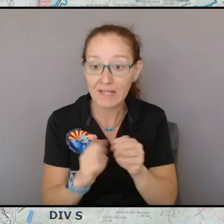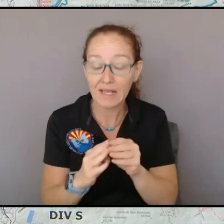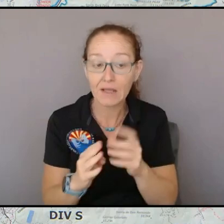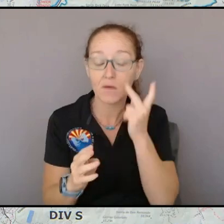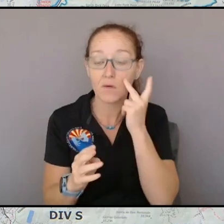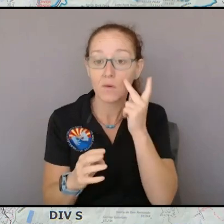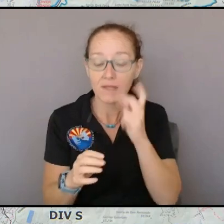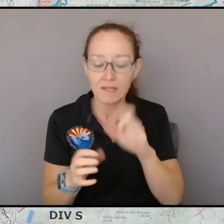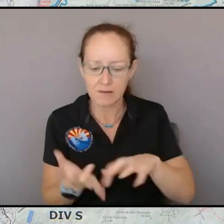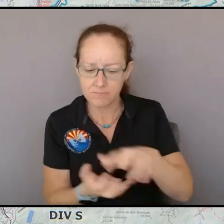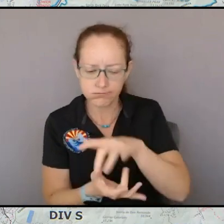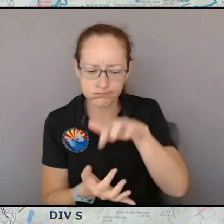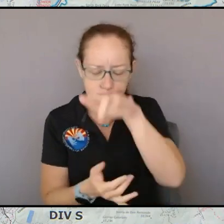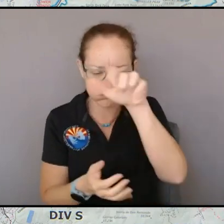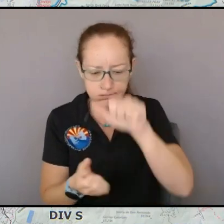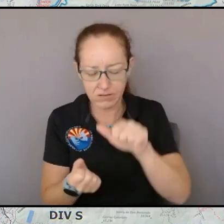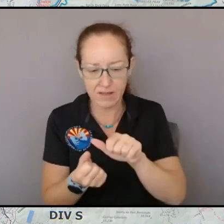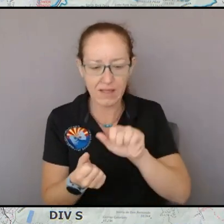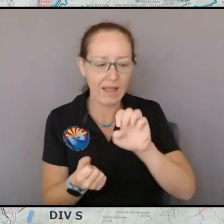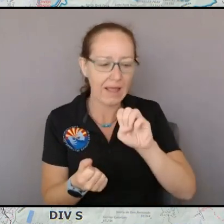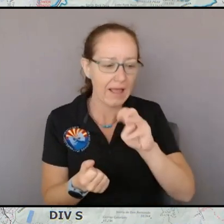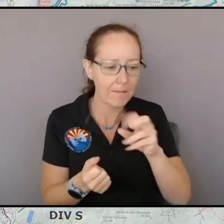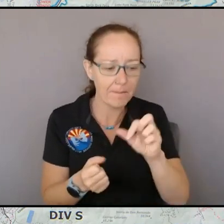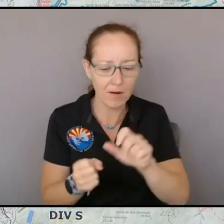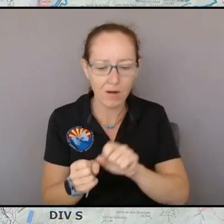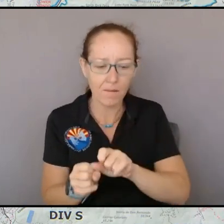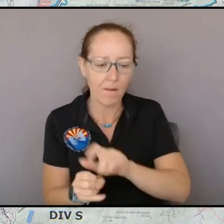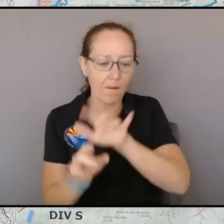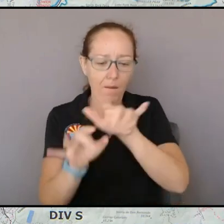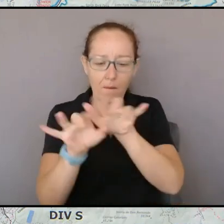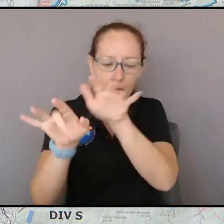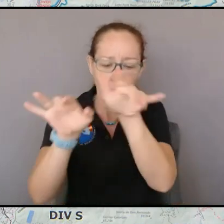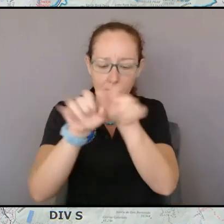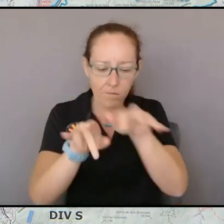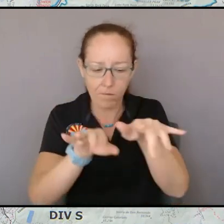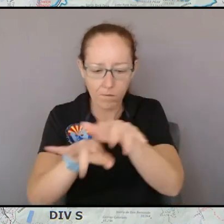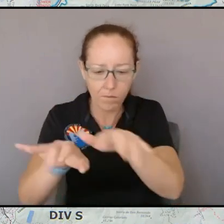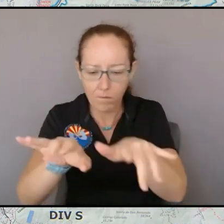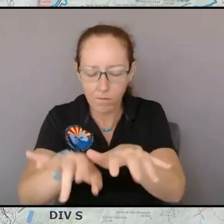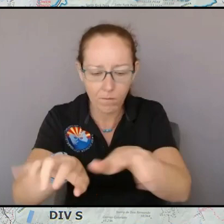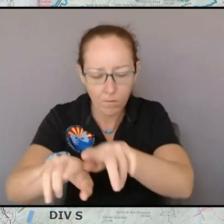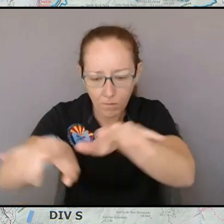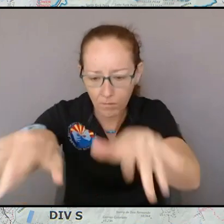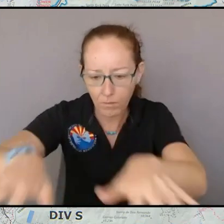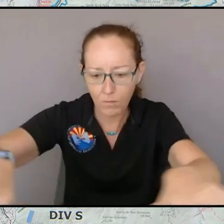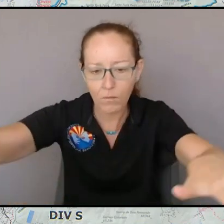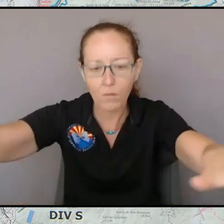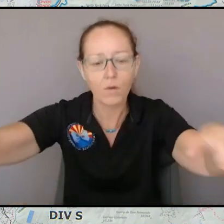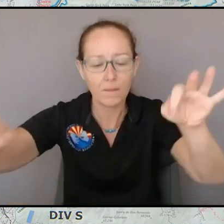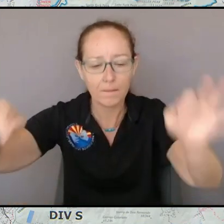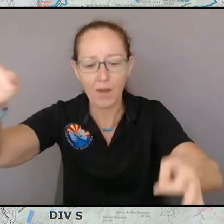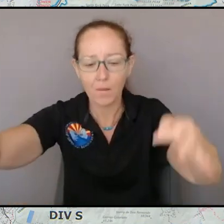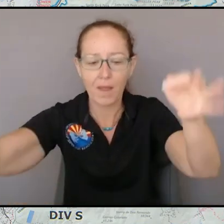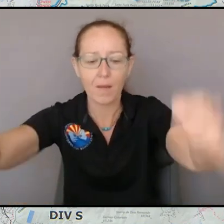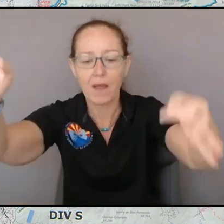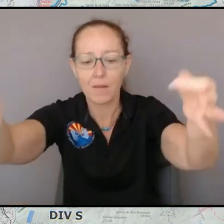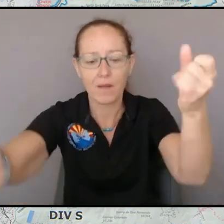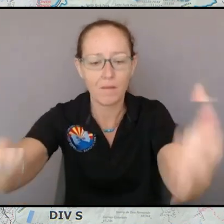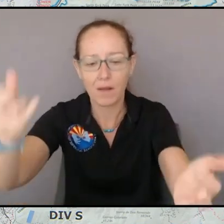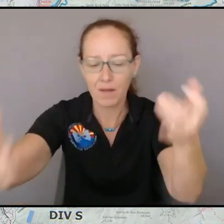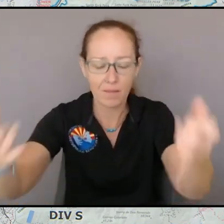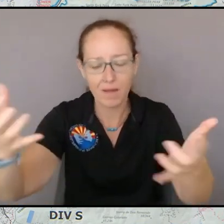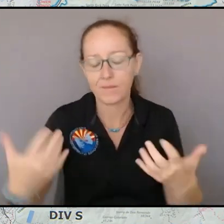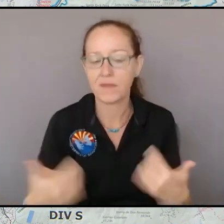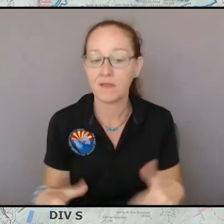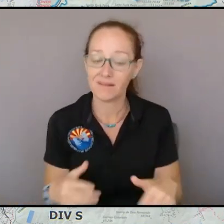and then putting little spot fires out in front of it so we can't do that it would be foolish to think that the